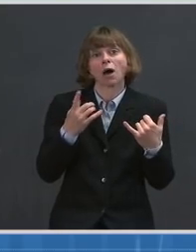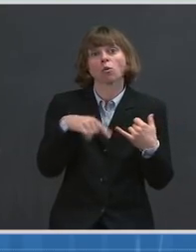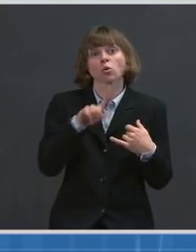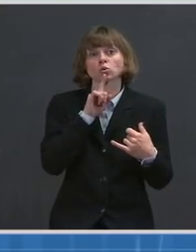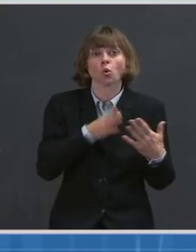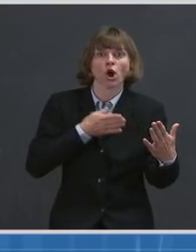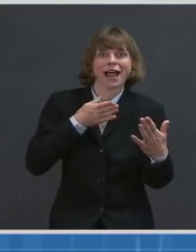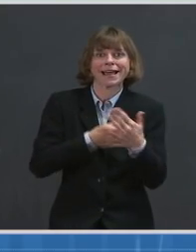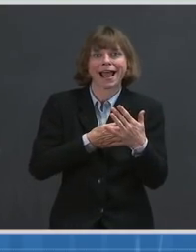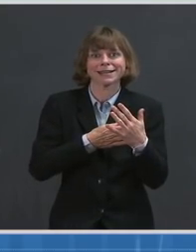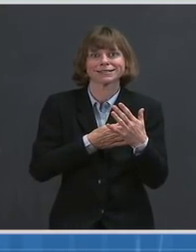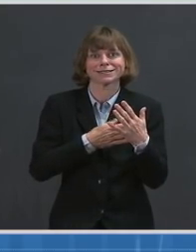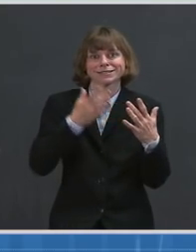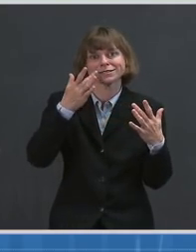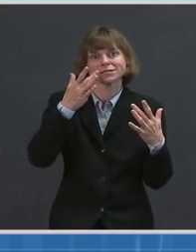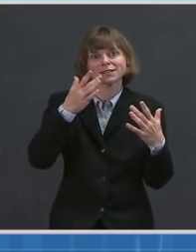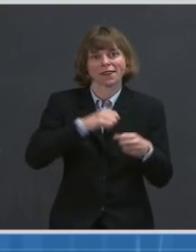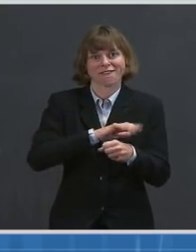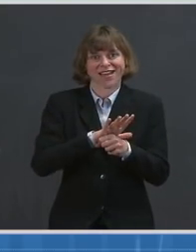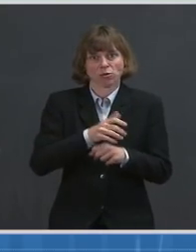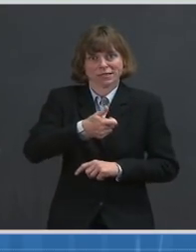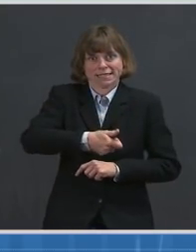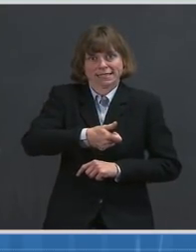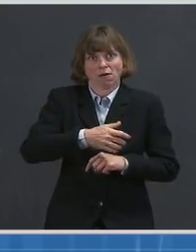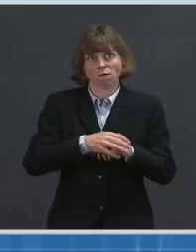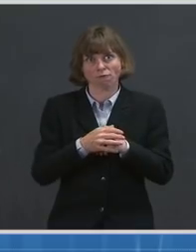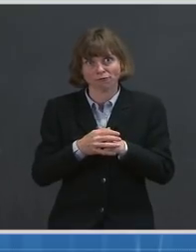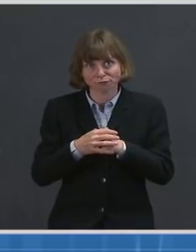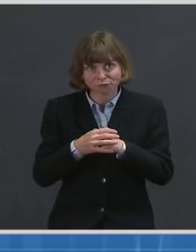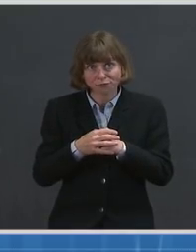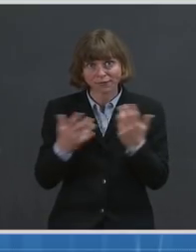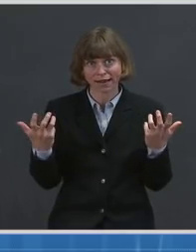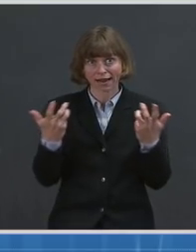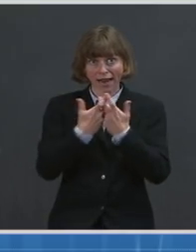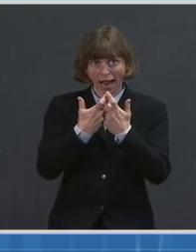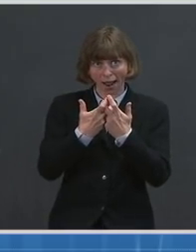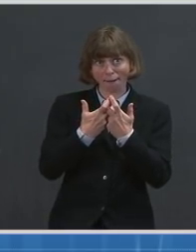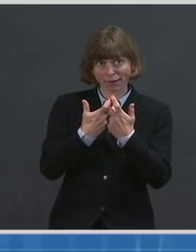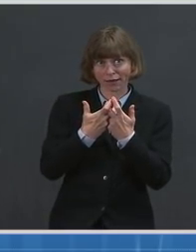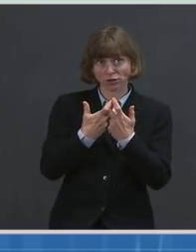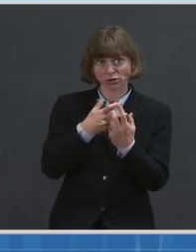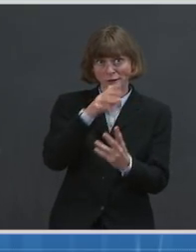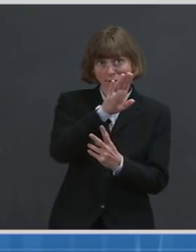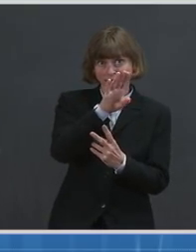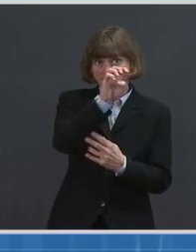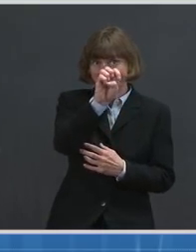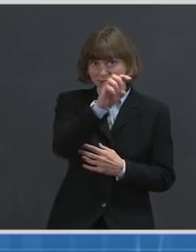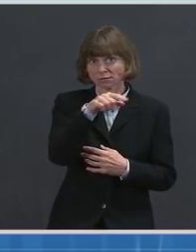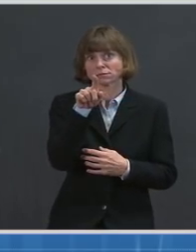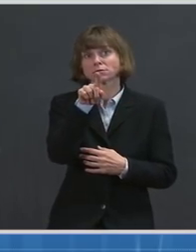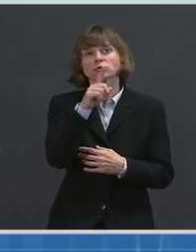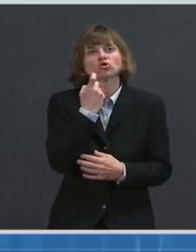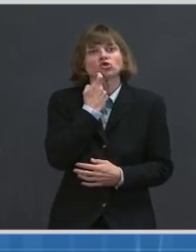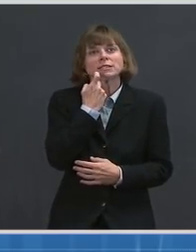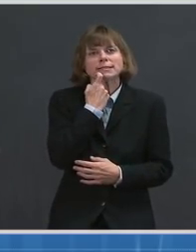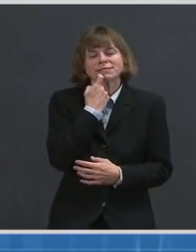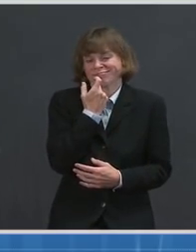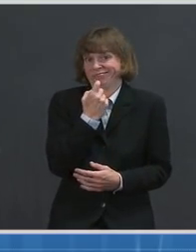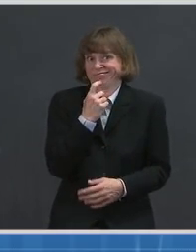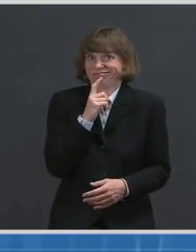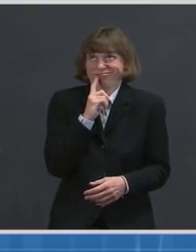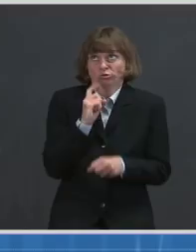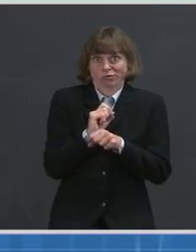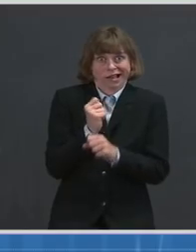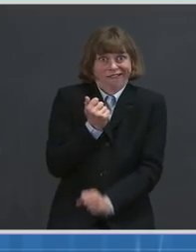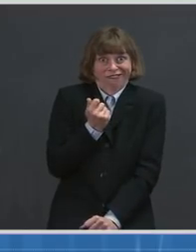itself, the combination of bamlanivumab and etezivimab recently, literally a couple of days ago,